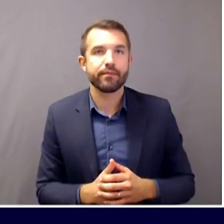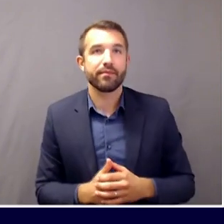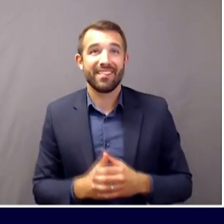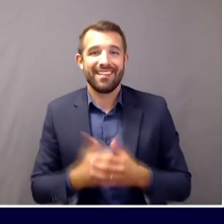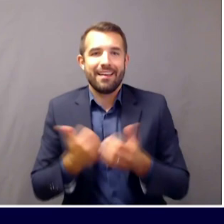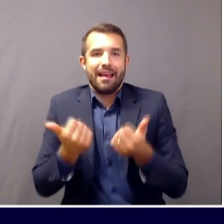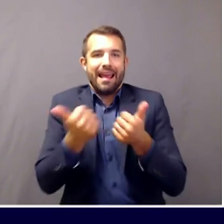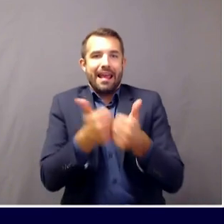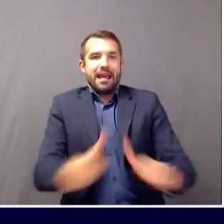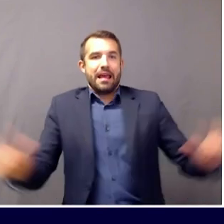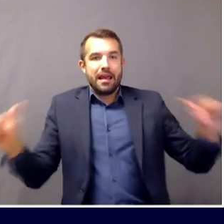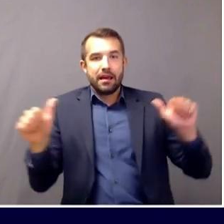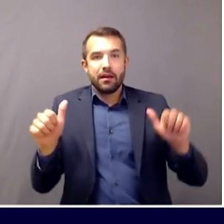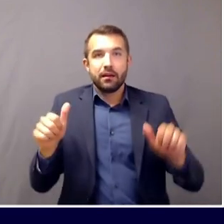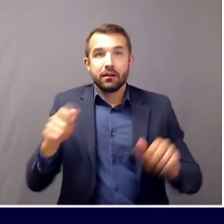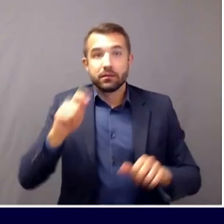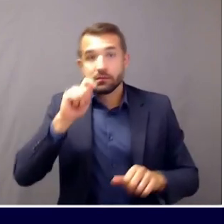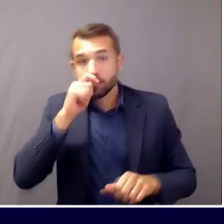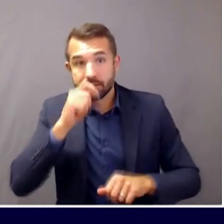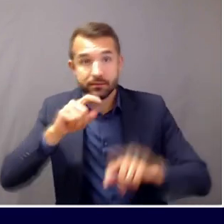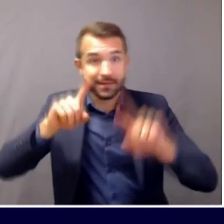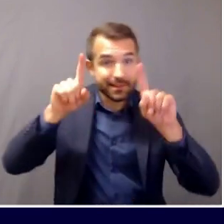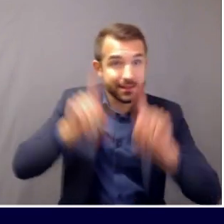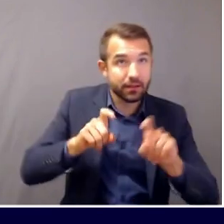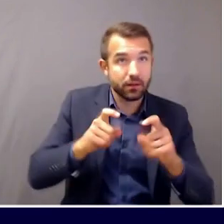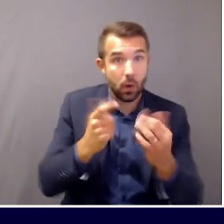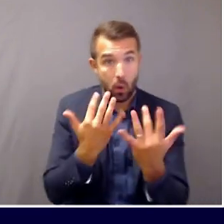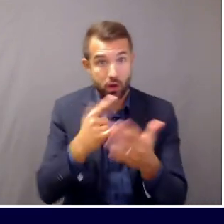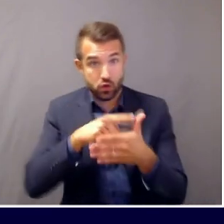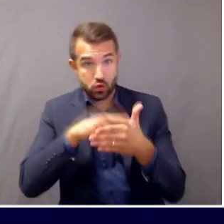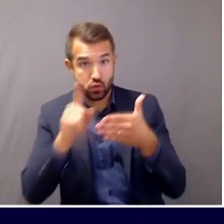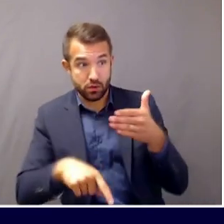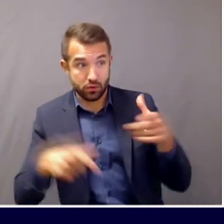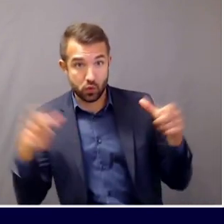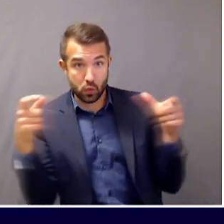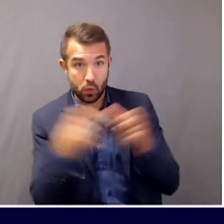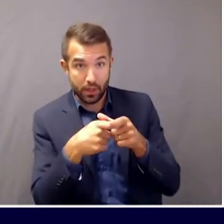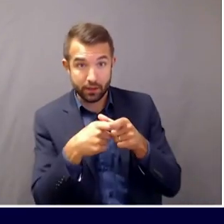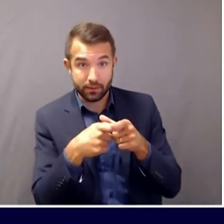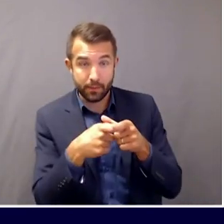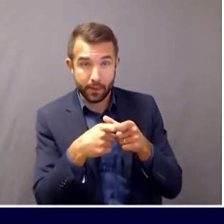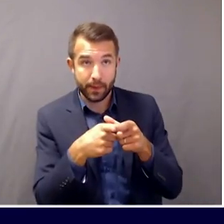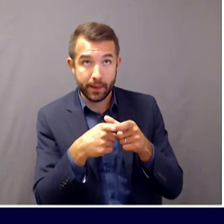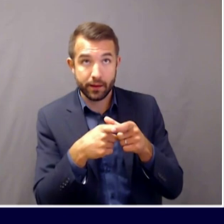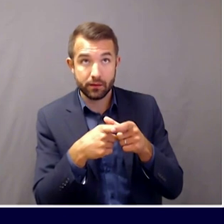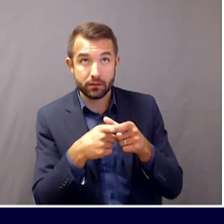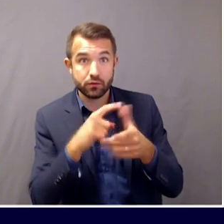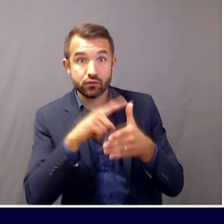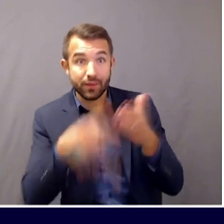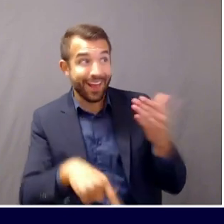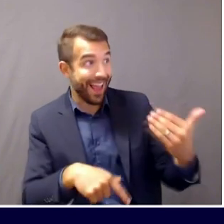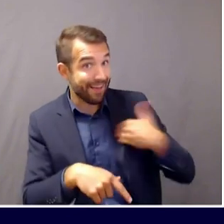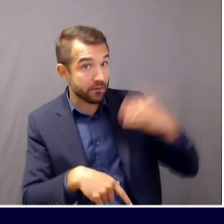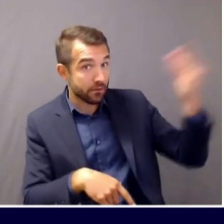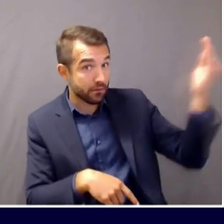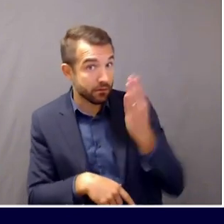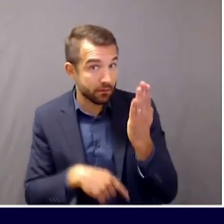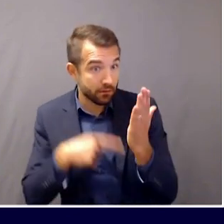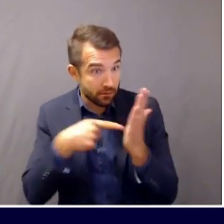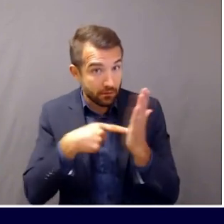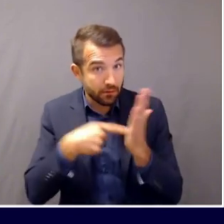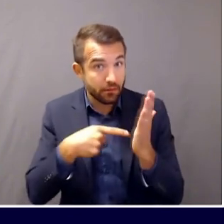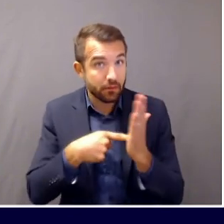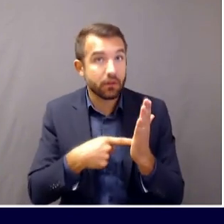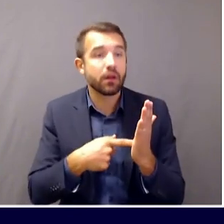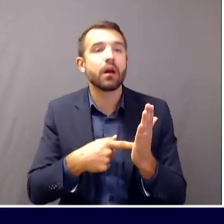back, no matter what state they're coming into, or coming in from. But Don, you know, to answer your question, what I think